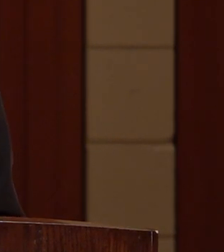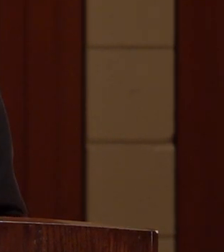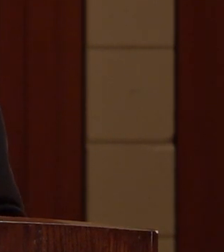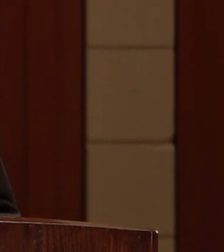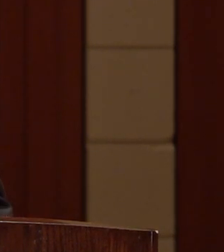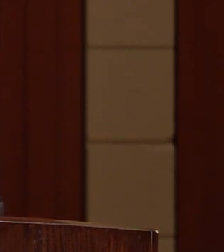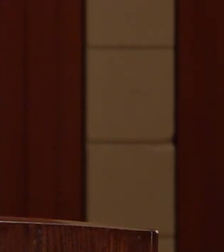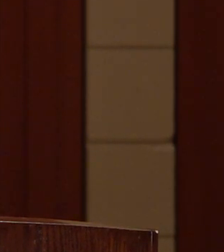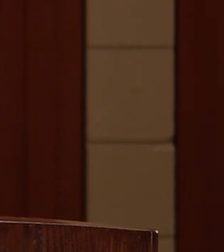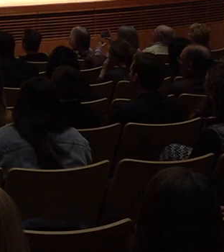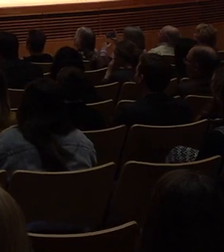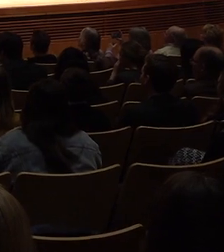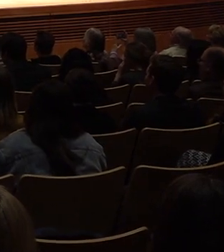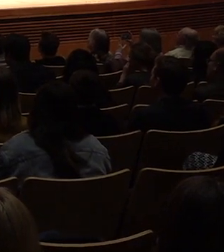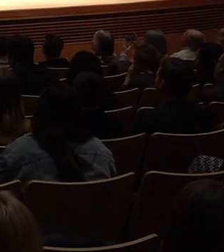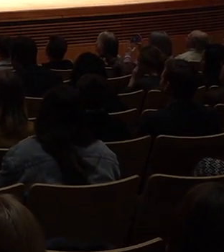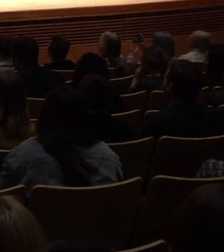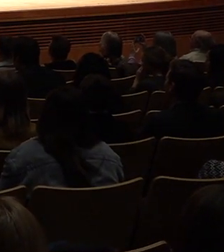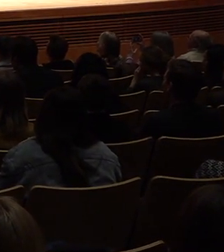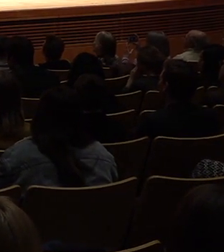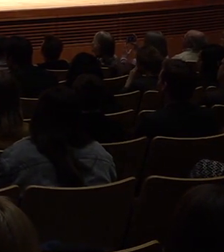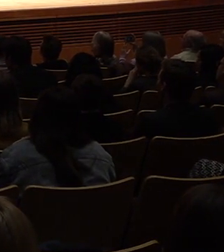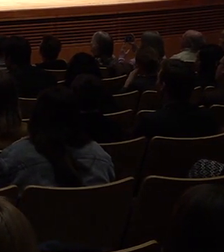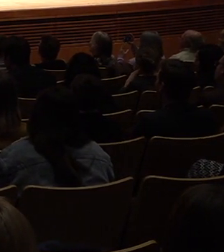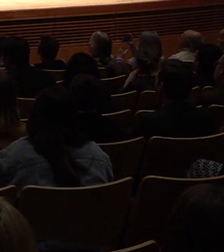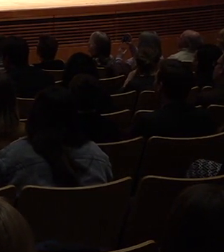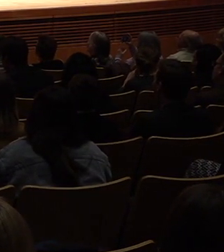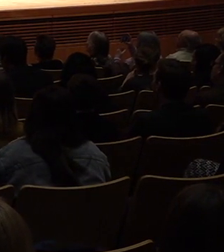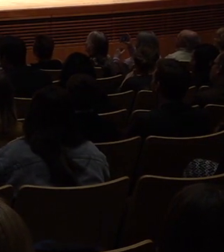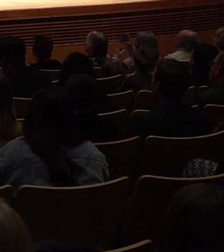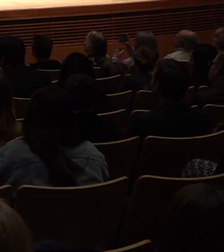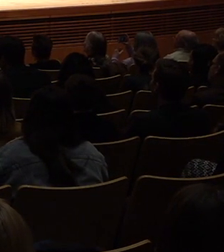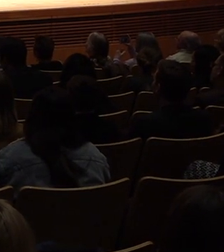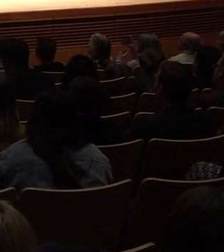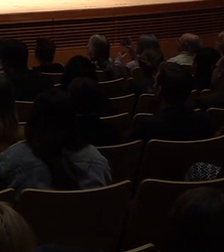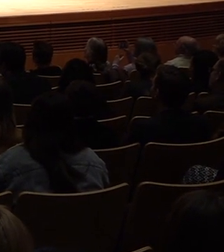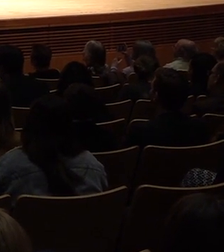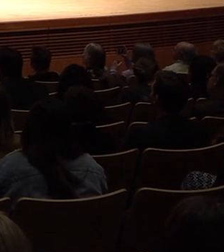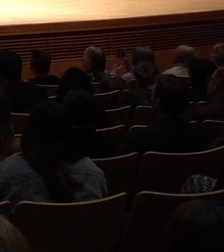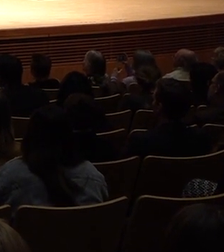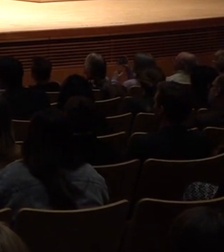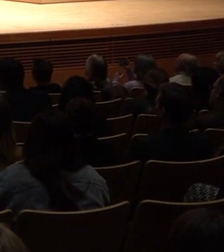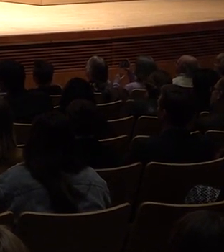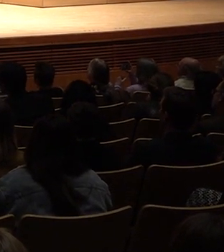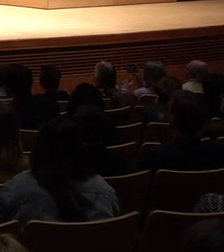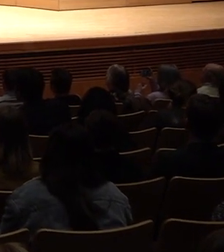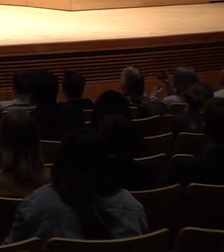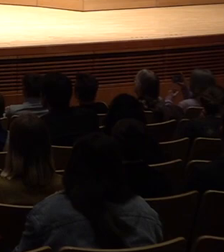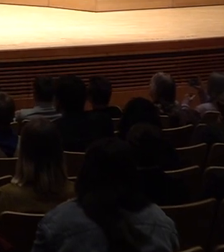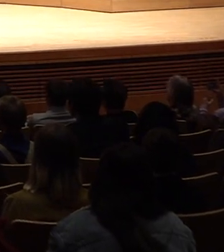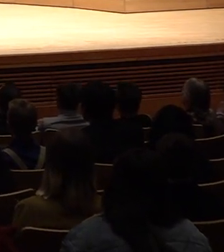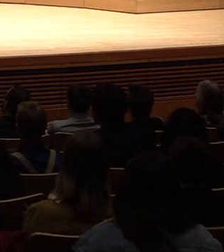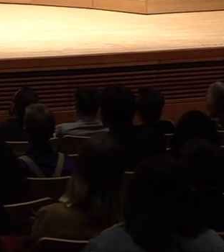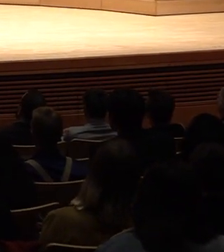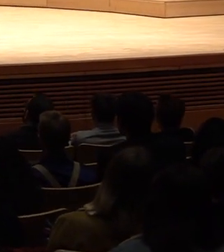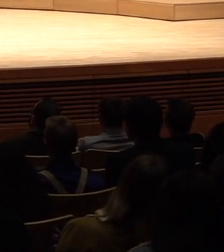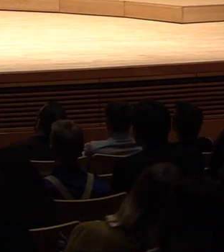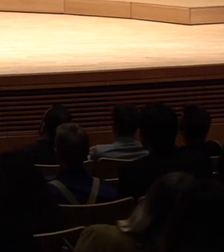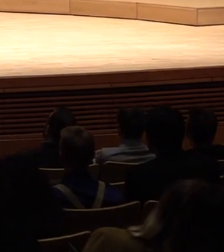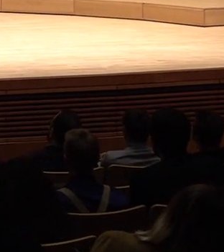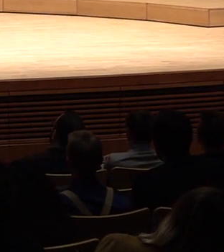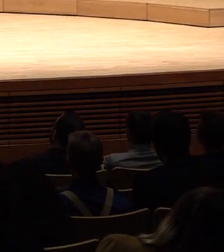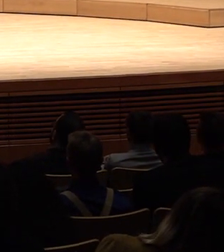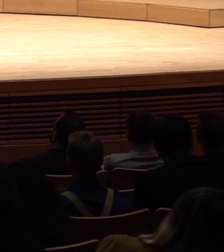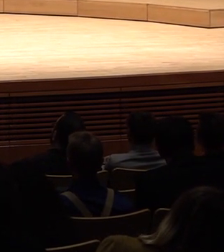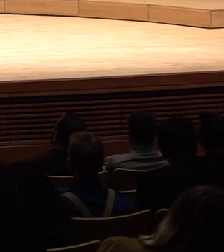My name is Joe Bowersox. I'm the Dempsey Endowed Chair in Environmental Science here at Willamette University, and it is my